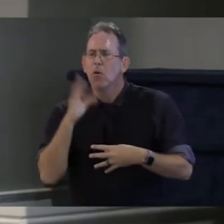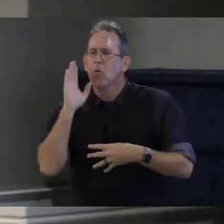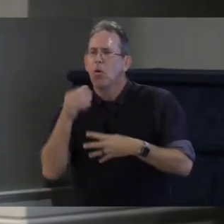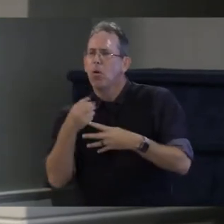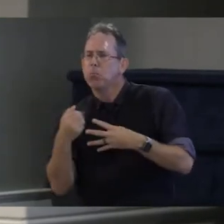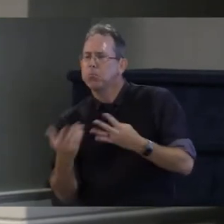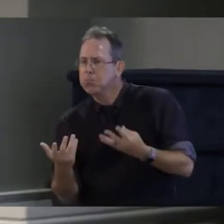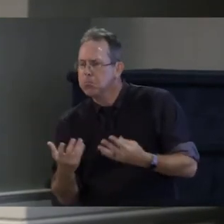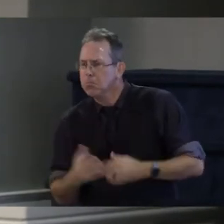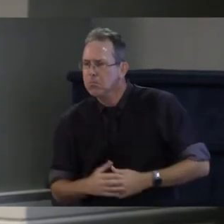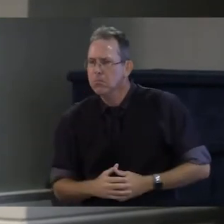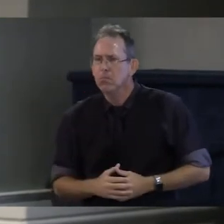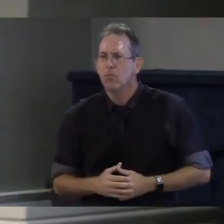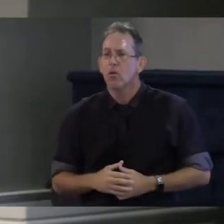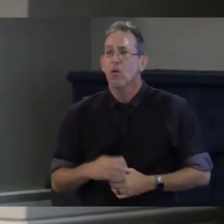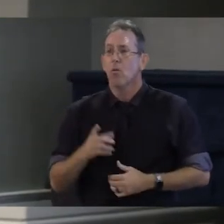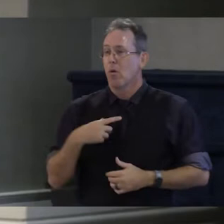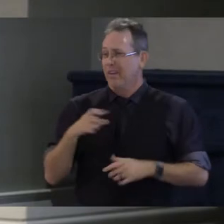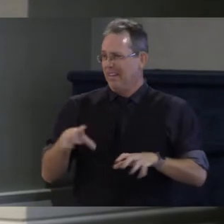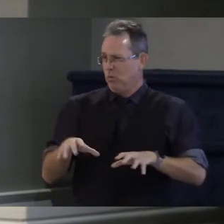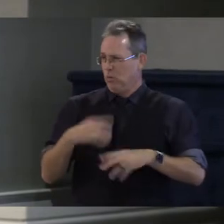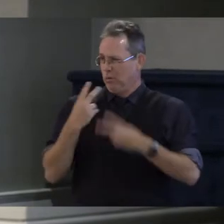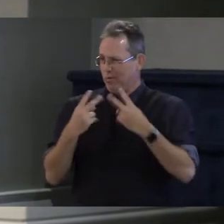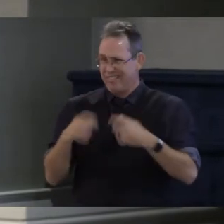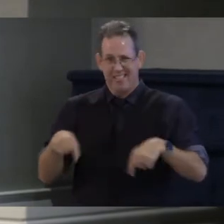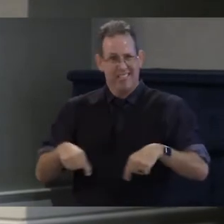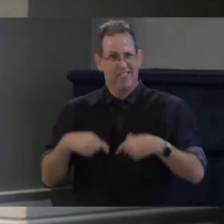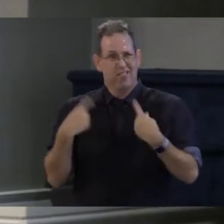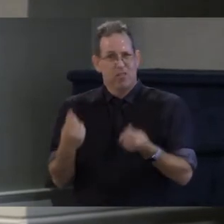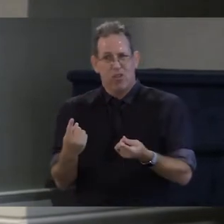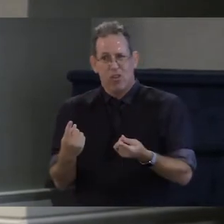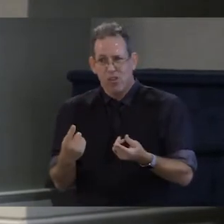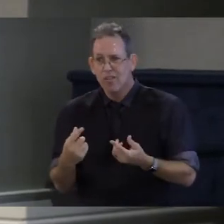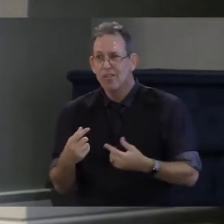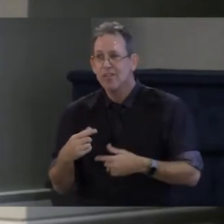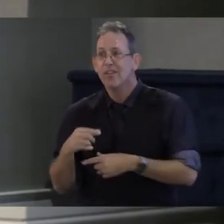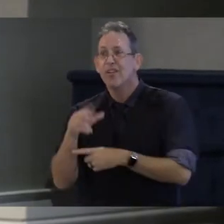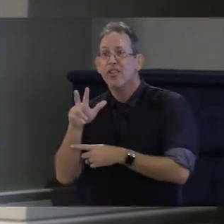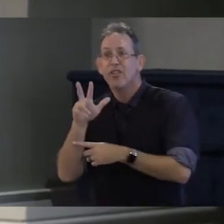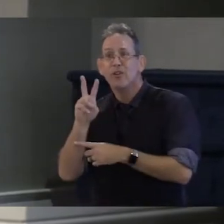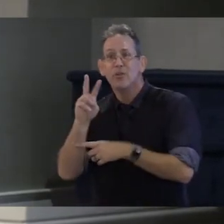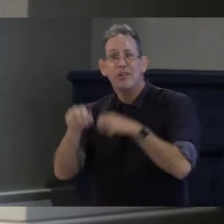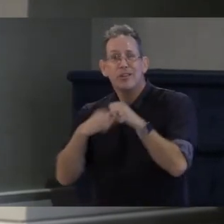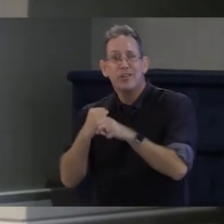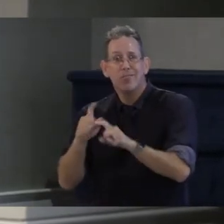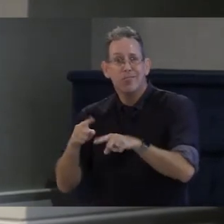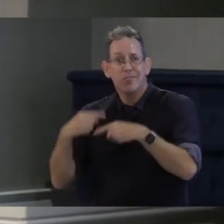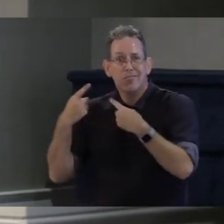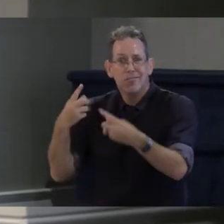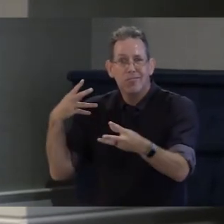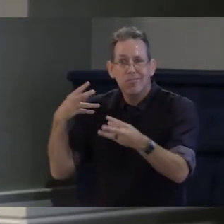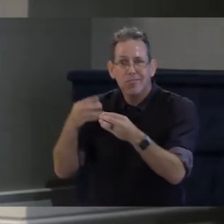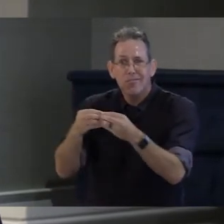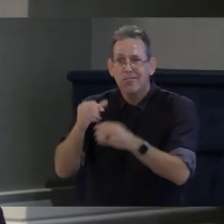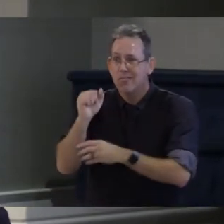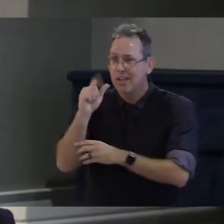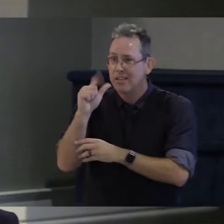need to recognize is that we're here that 32 years that is a huge accomplishment but there's much much more to do in Congress